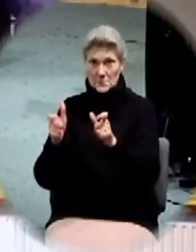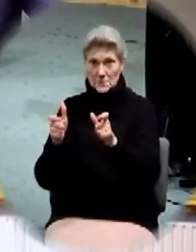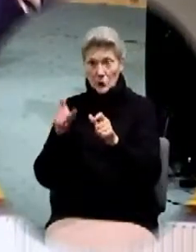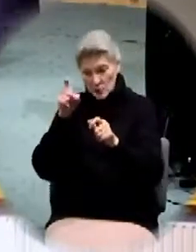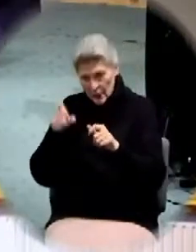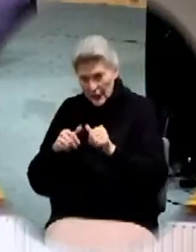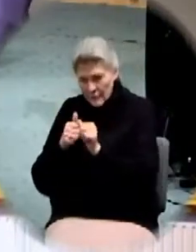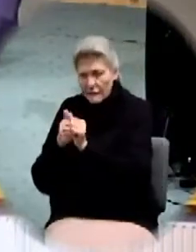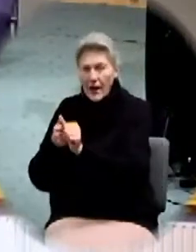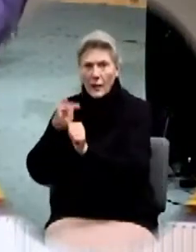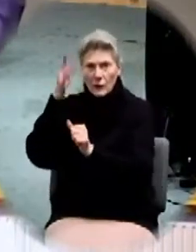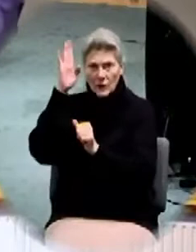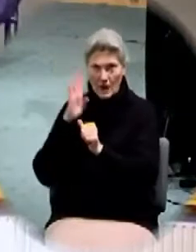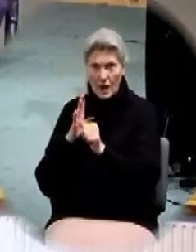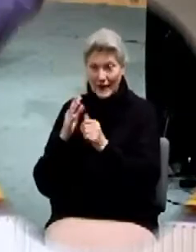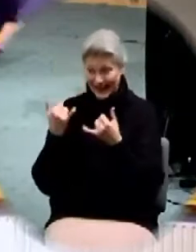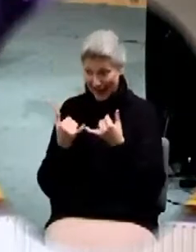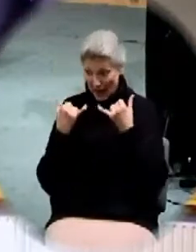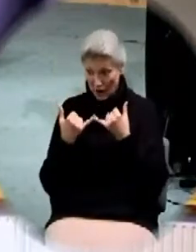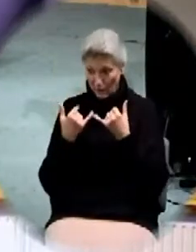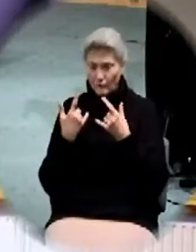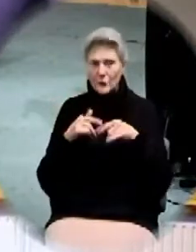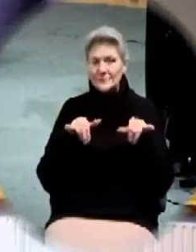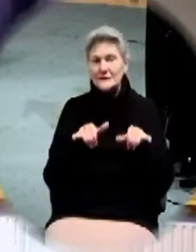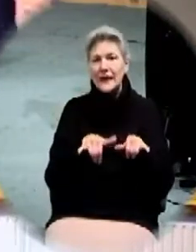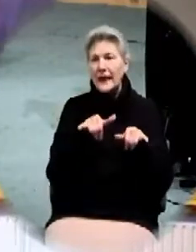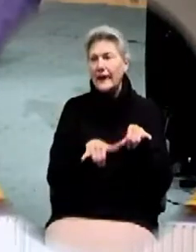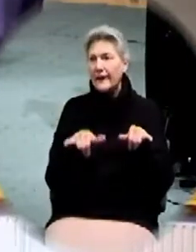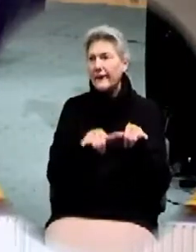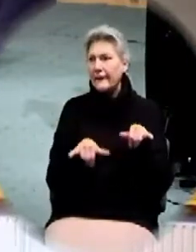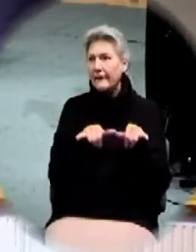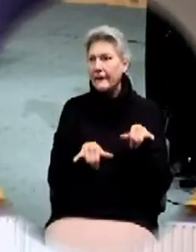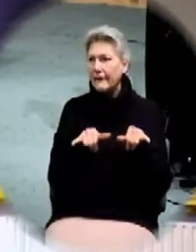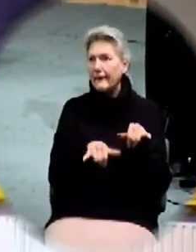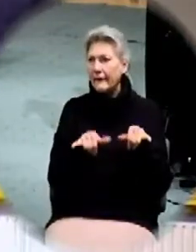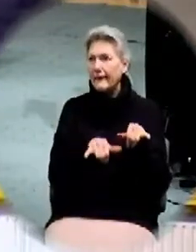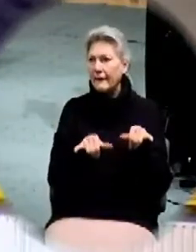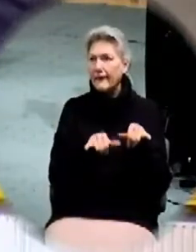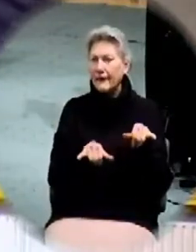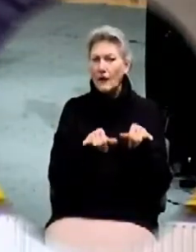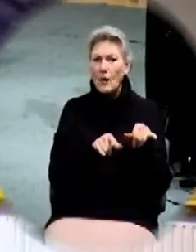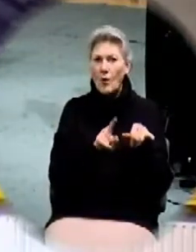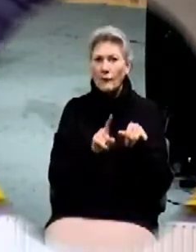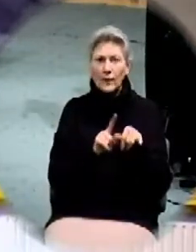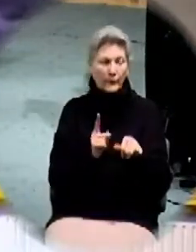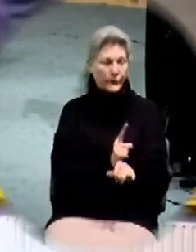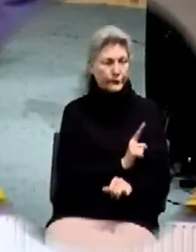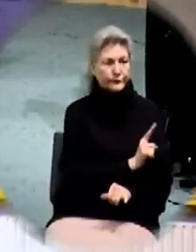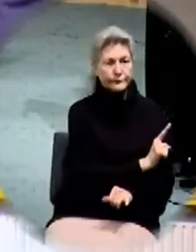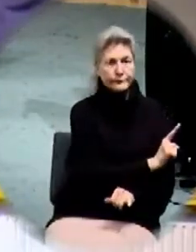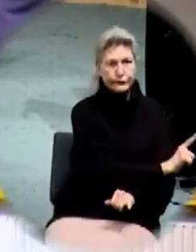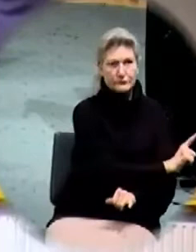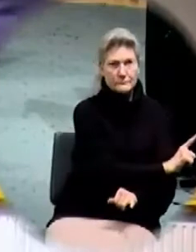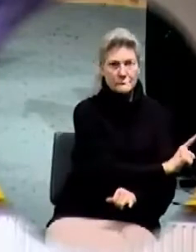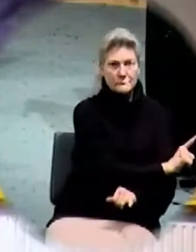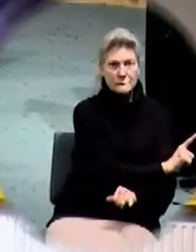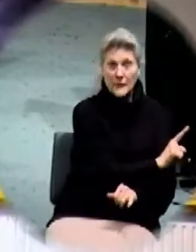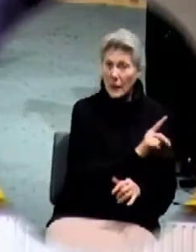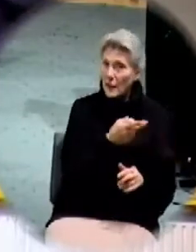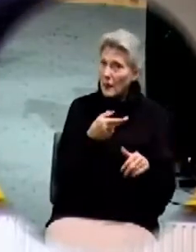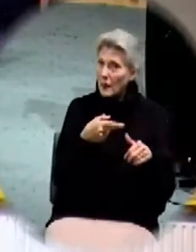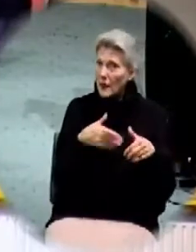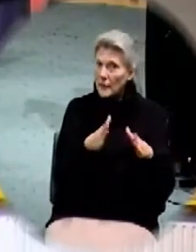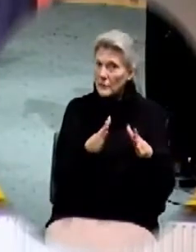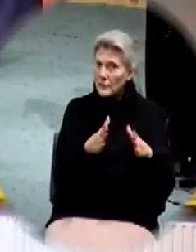and if we stay parked in our comfortable spot or if we've turned and started walking the other direction let the Holy